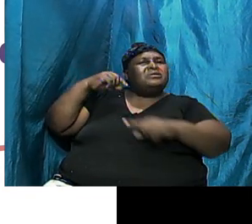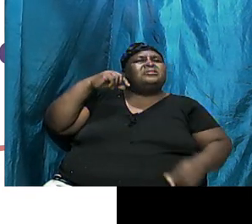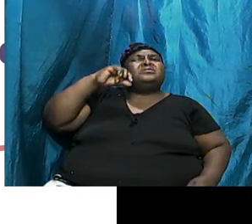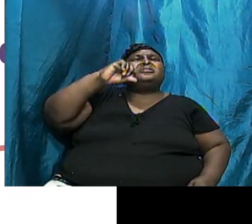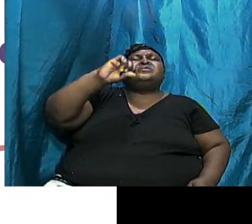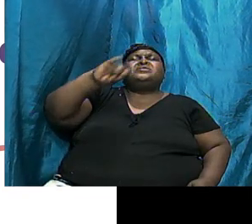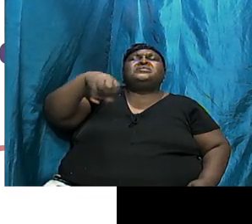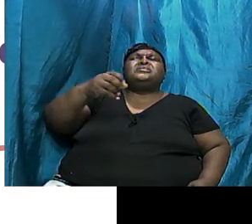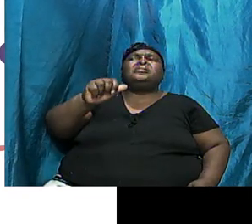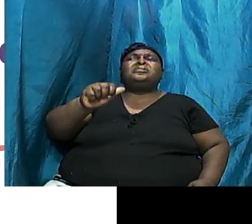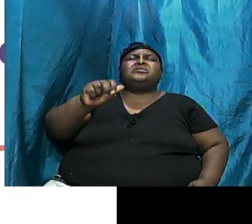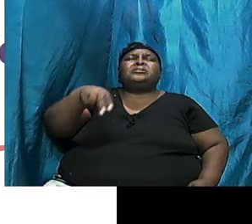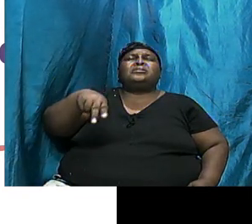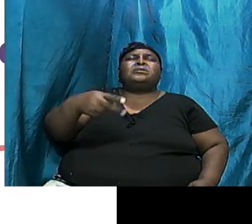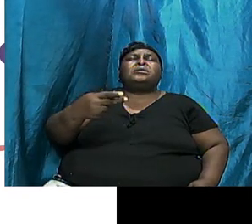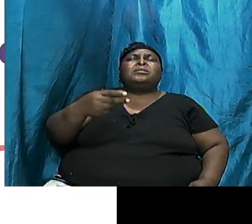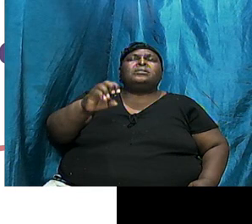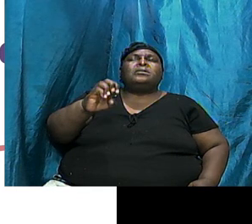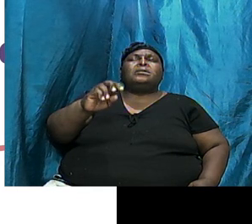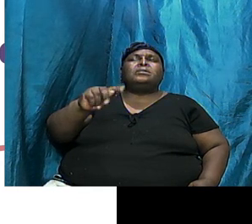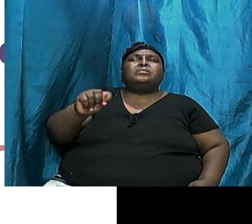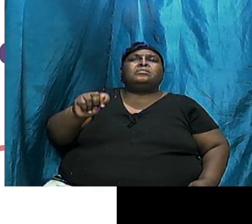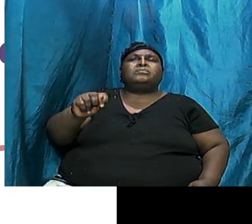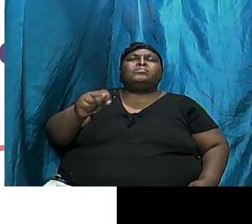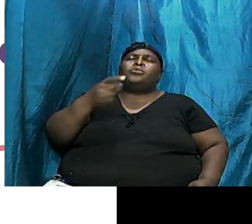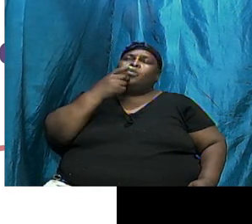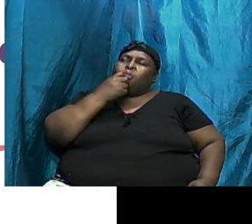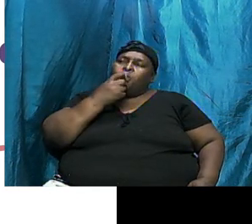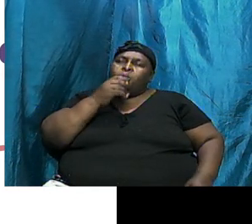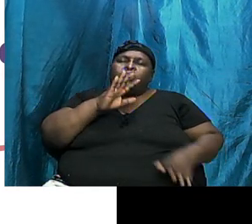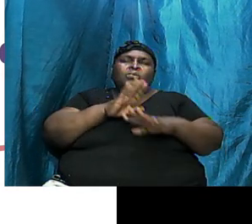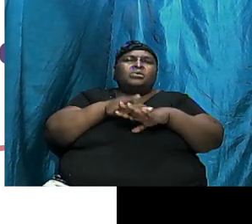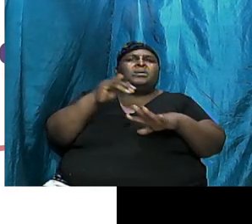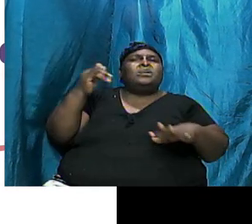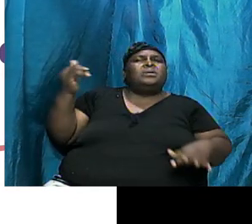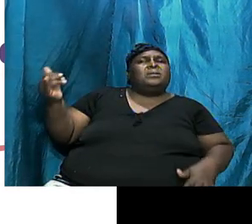They Were The Who We Call The